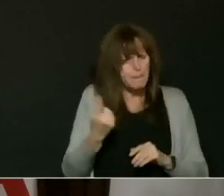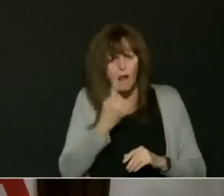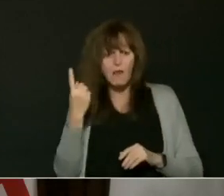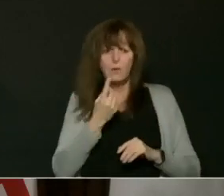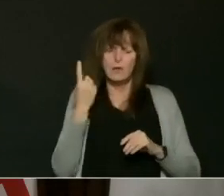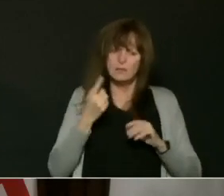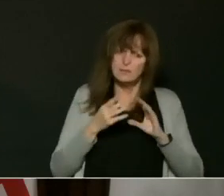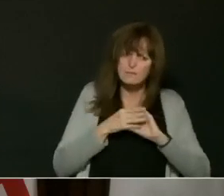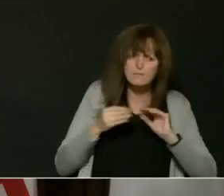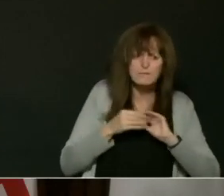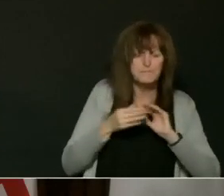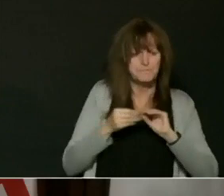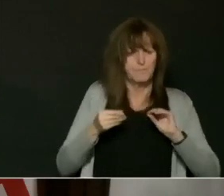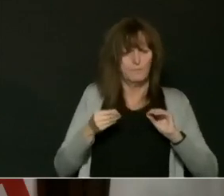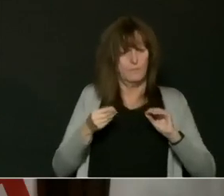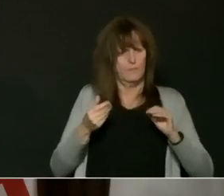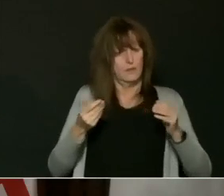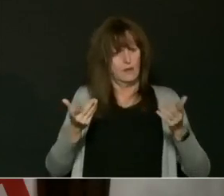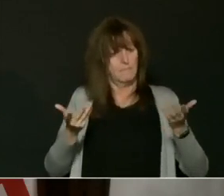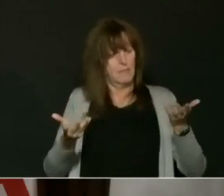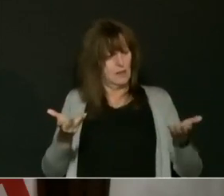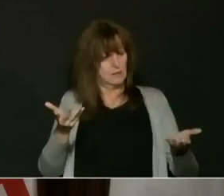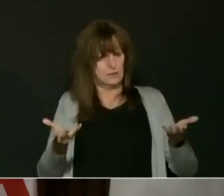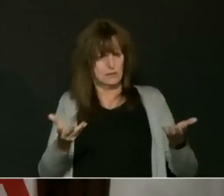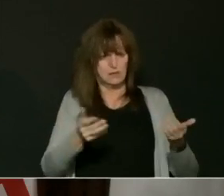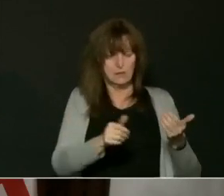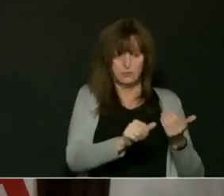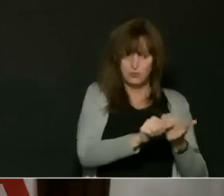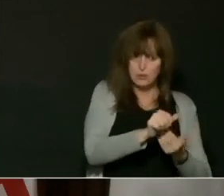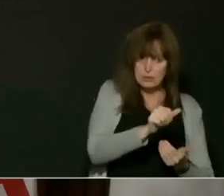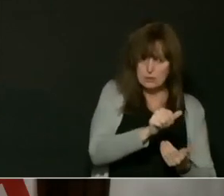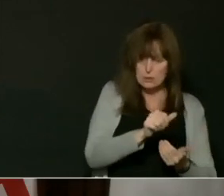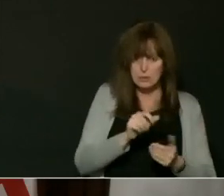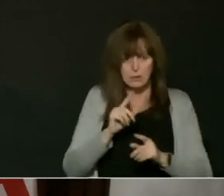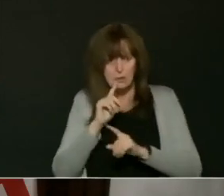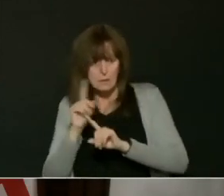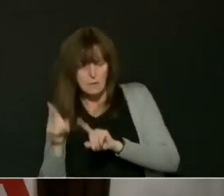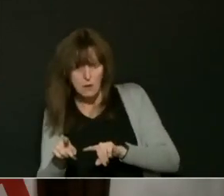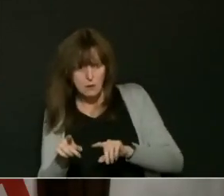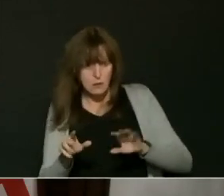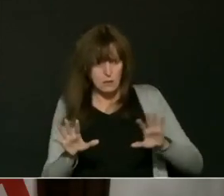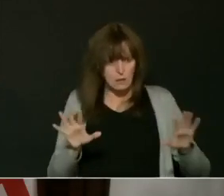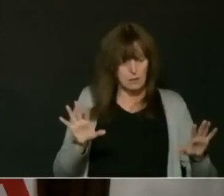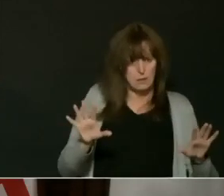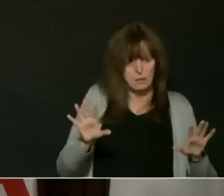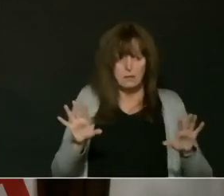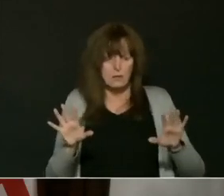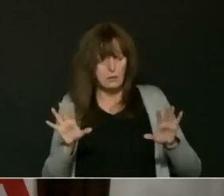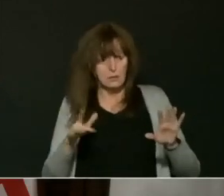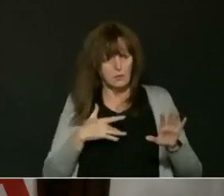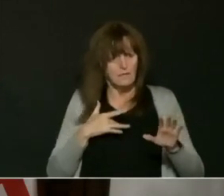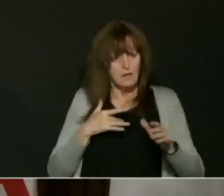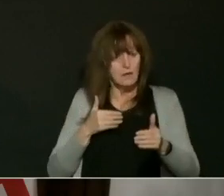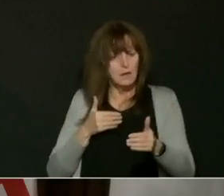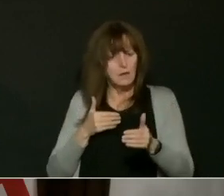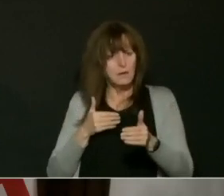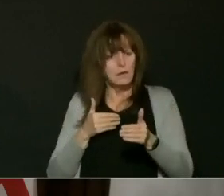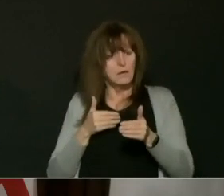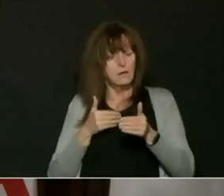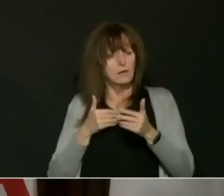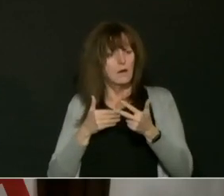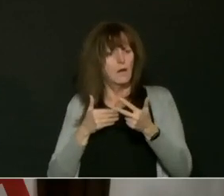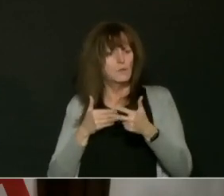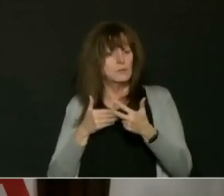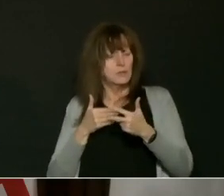risk and balanced in their response. And I think shortening it by three to four days this time from the 21st to the